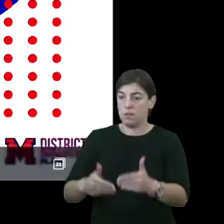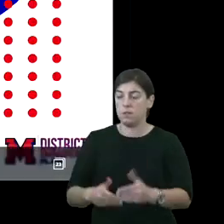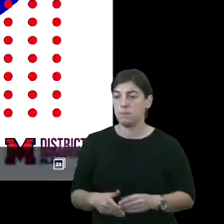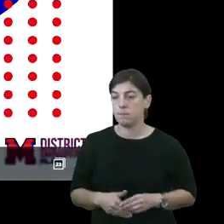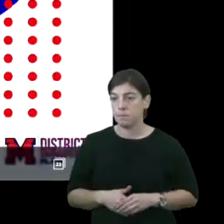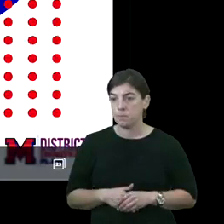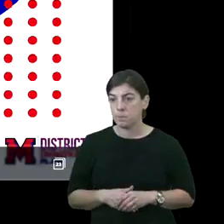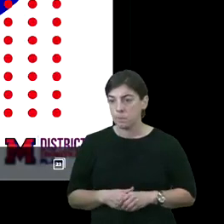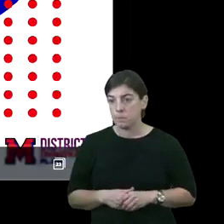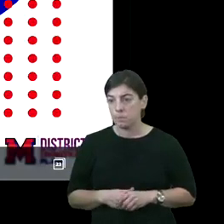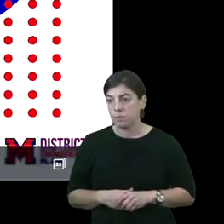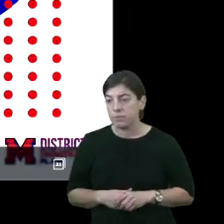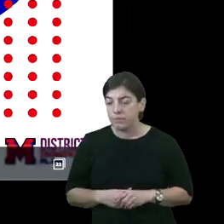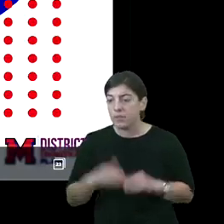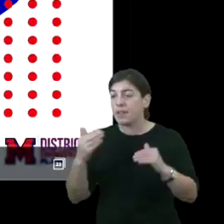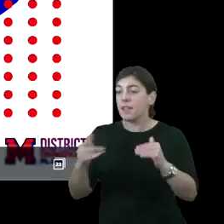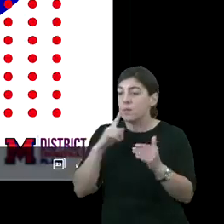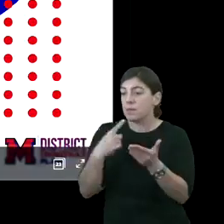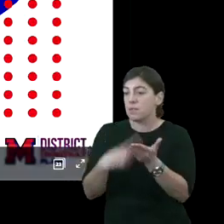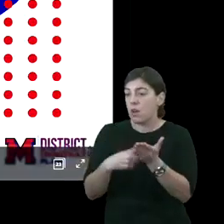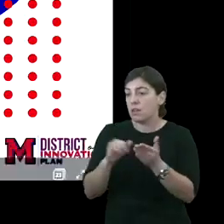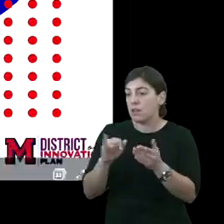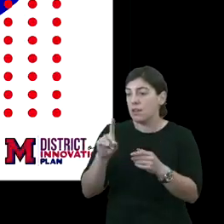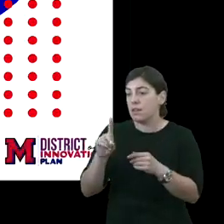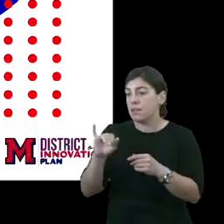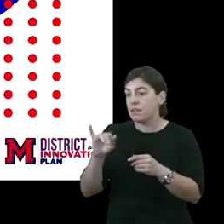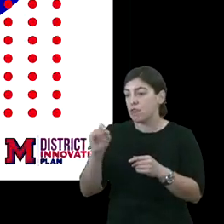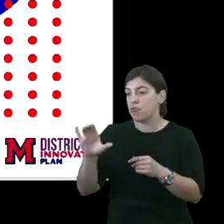And then we'll talk a little bit through the district of innovations.